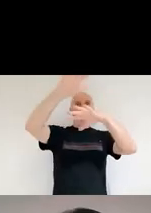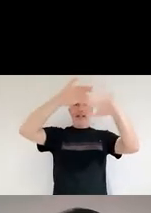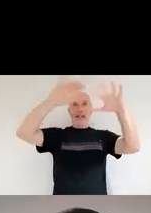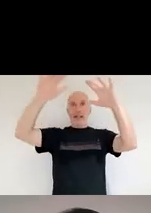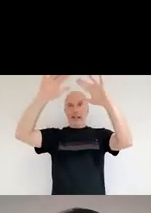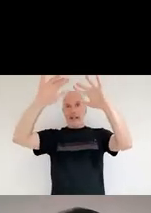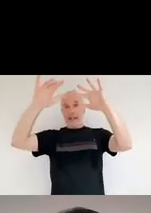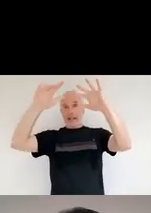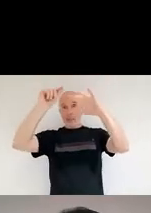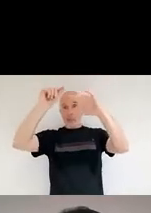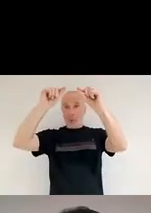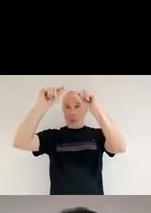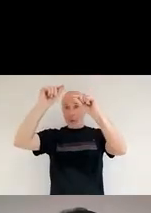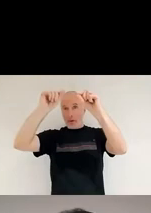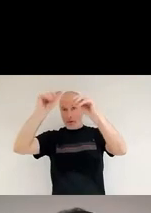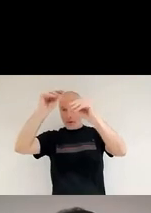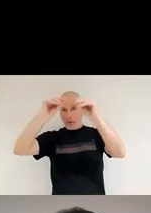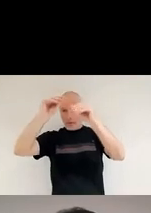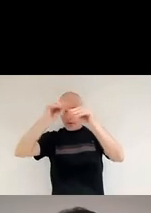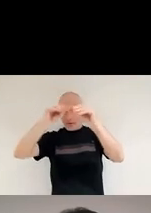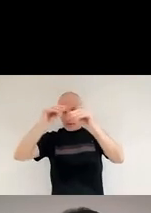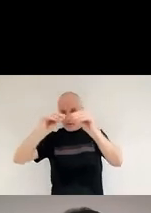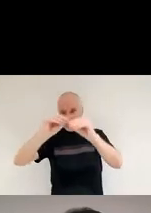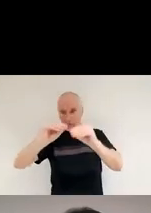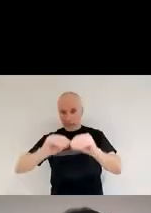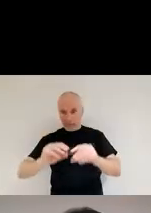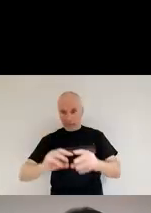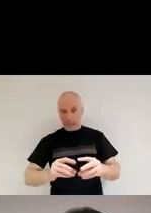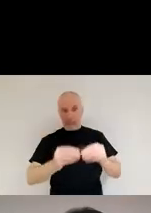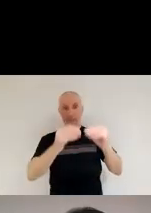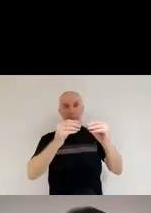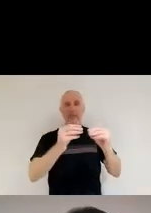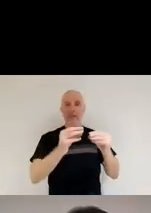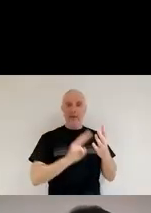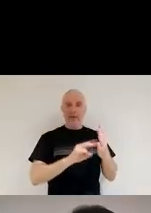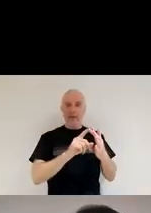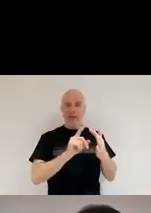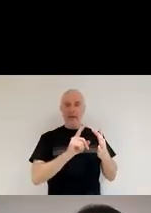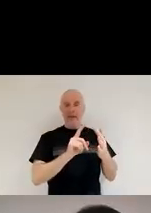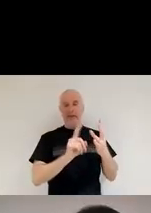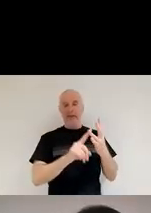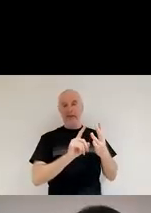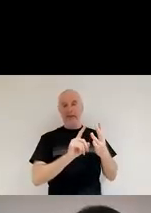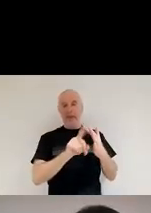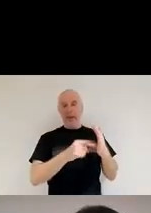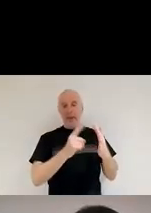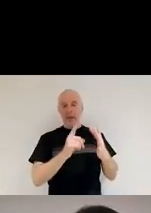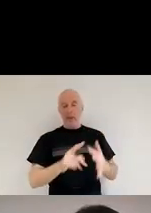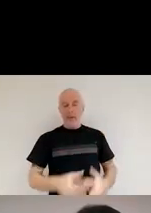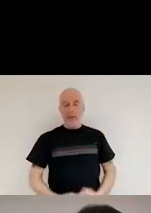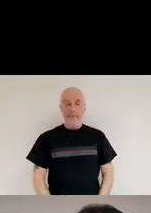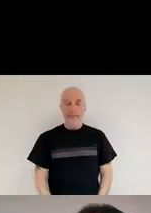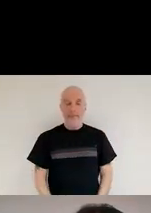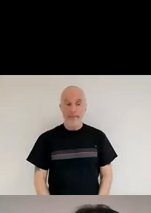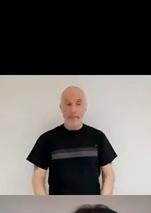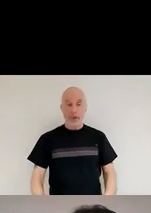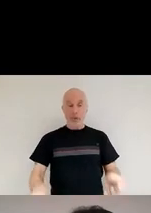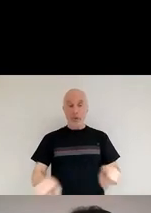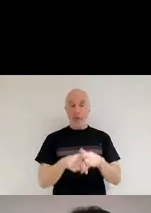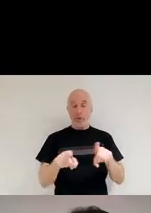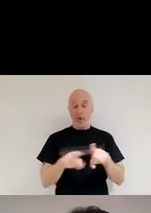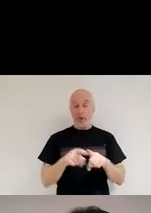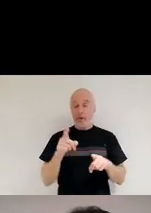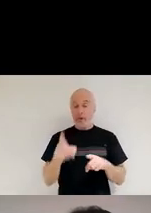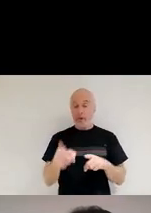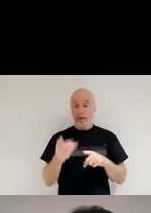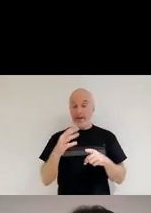only that, dust is seen always in very, very, very dense cold regions of space, where we also